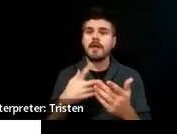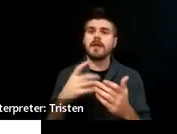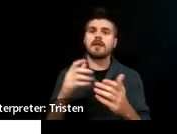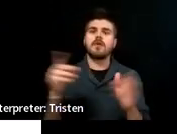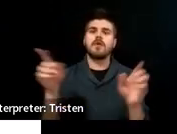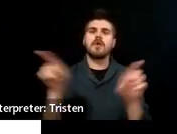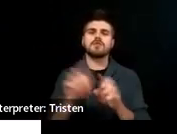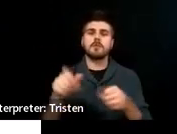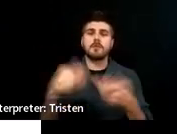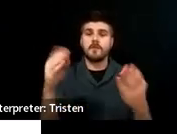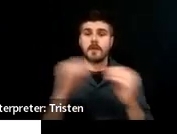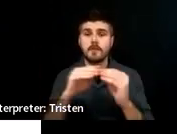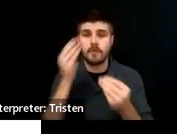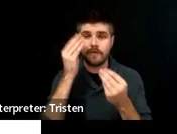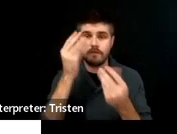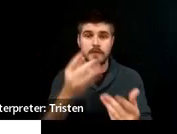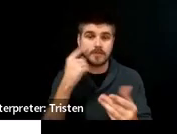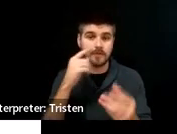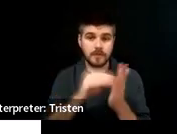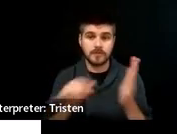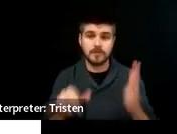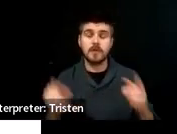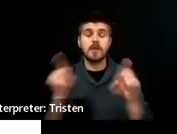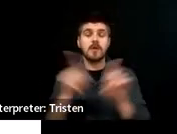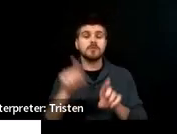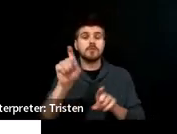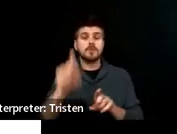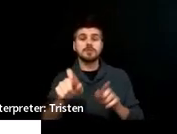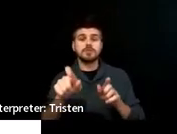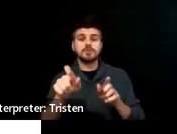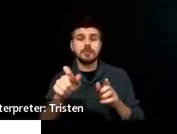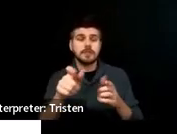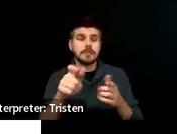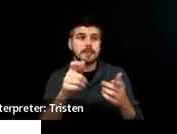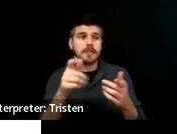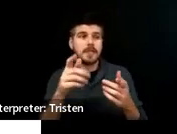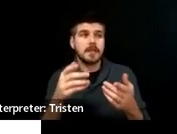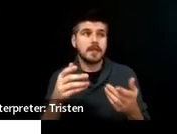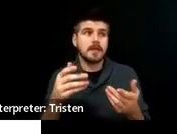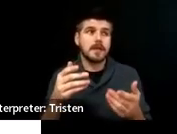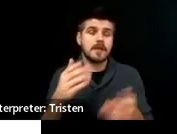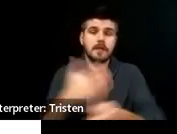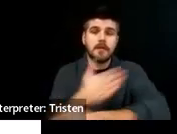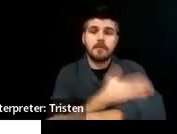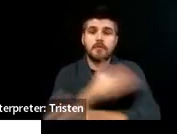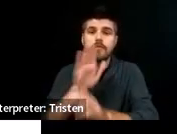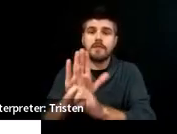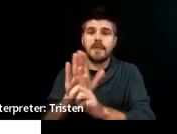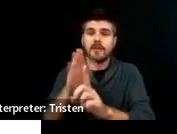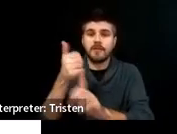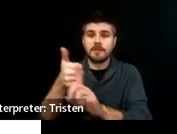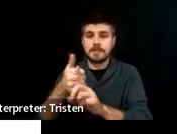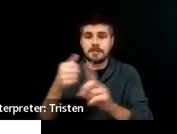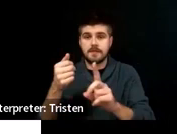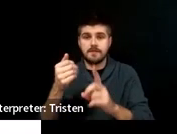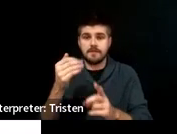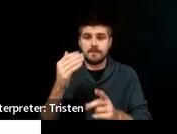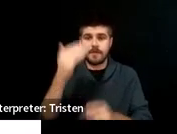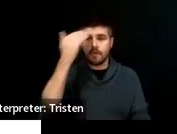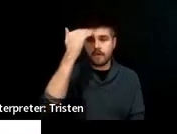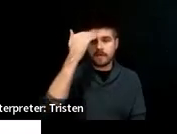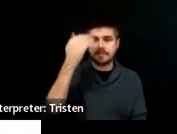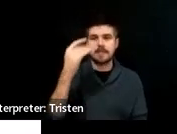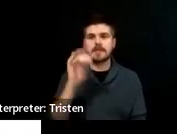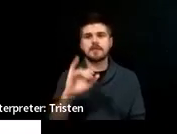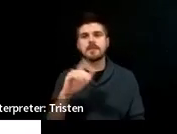student's self-awareness. They should learn how to self-advocate because they're going to tell you, yeah, I like that. No, I don't like